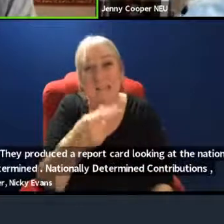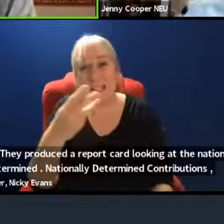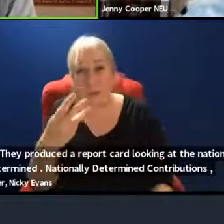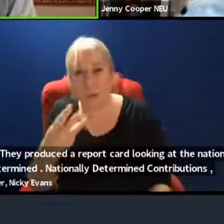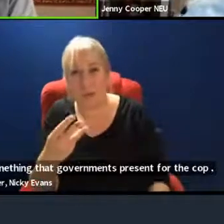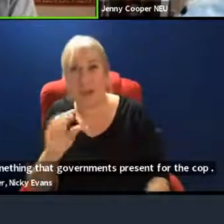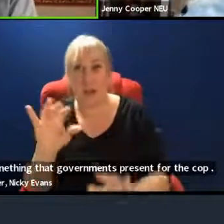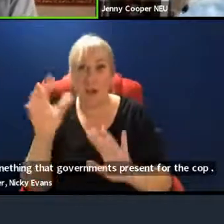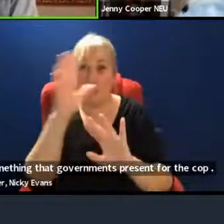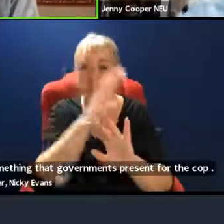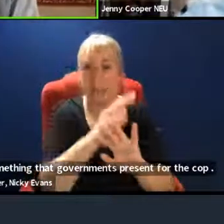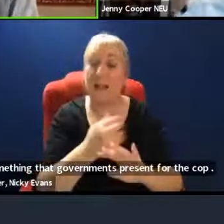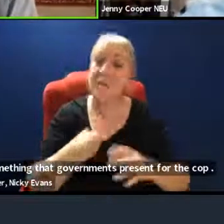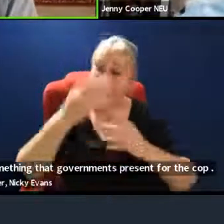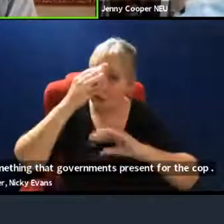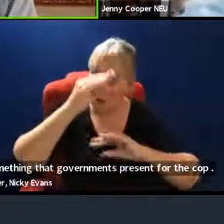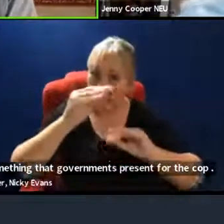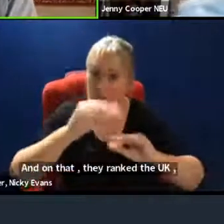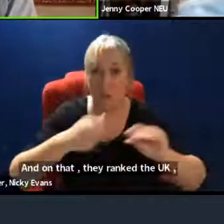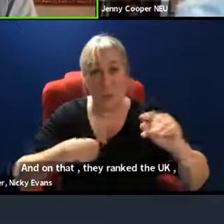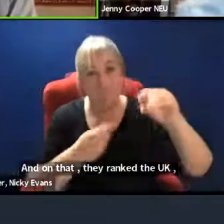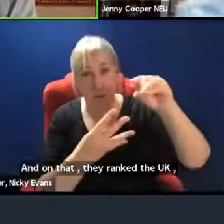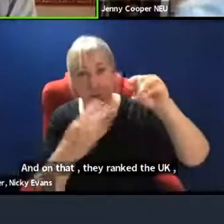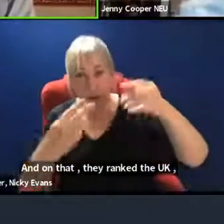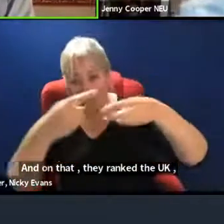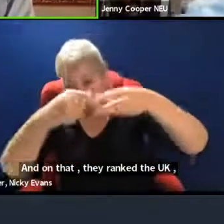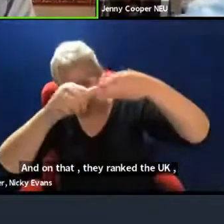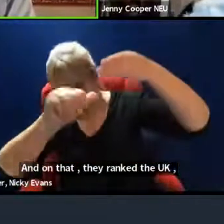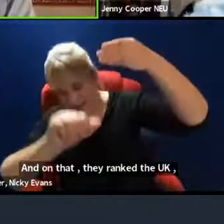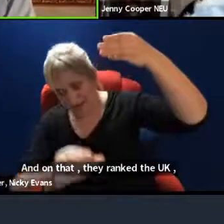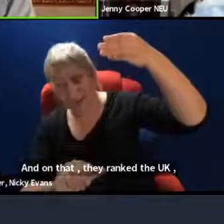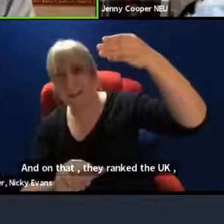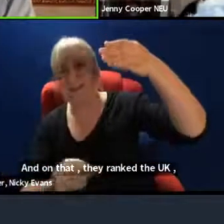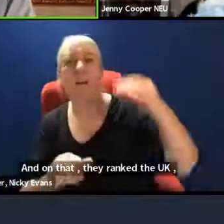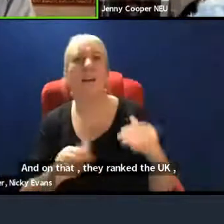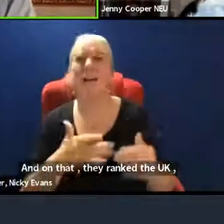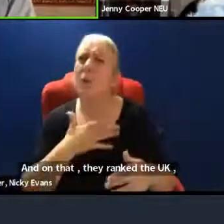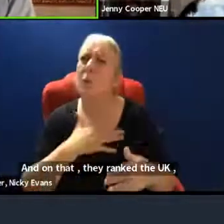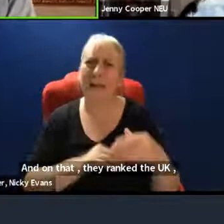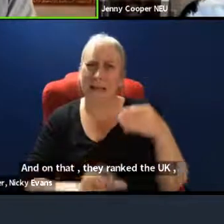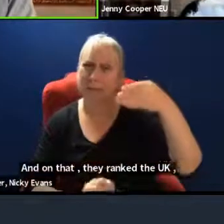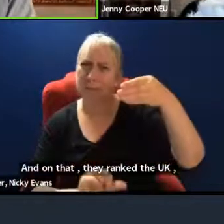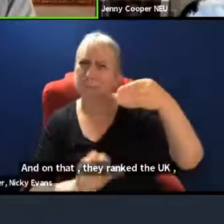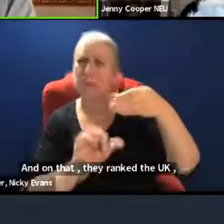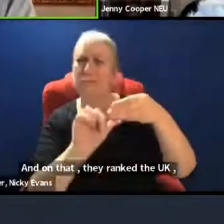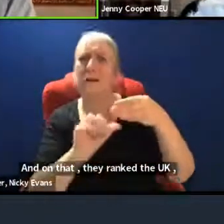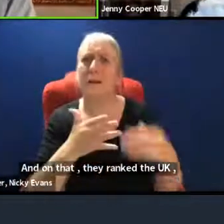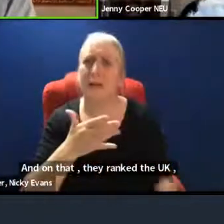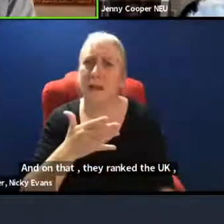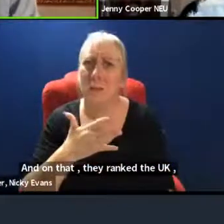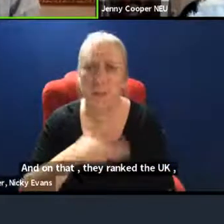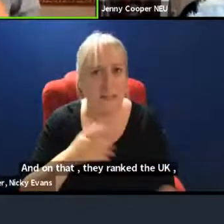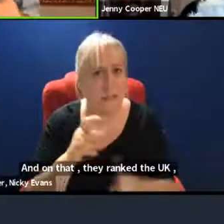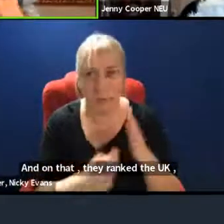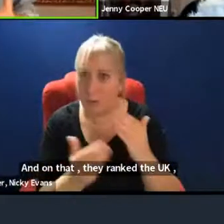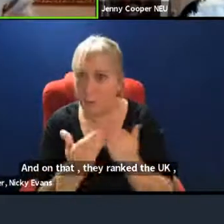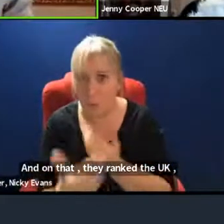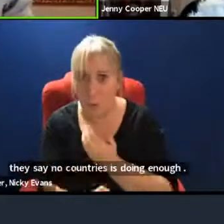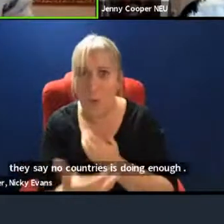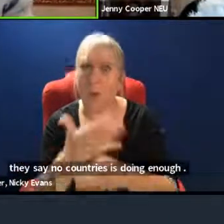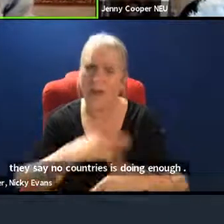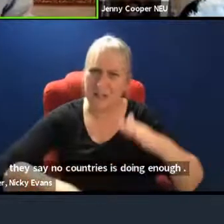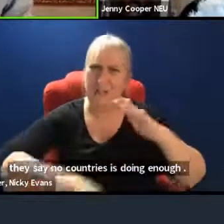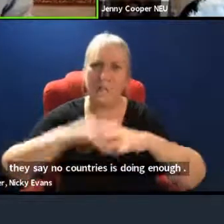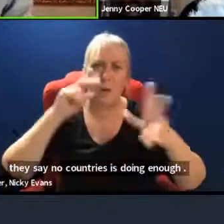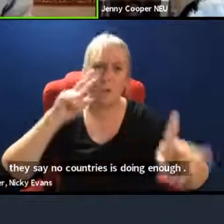education. So, we are saying there needs to be a lot more, a comprehensive review of the entire curriculum. So, it's